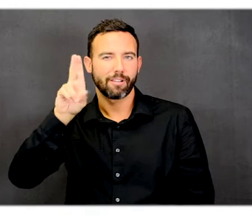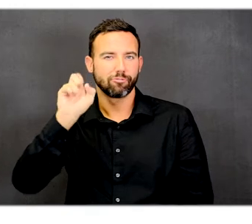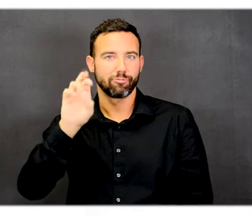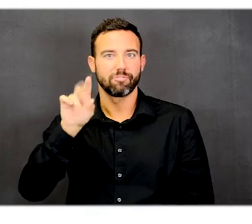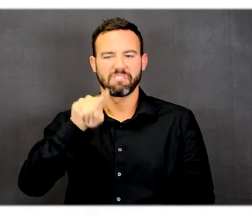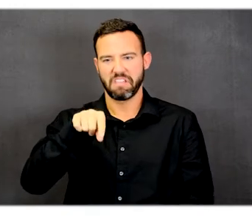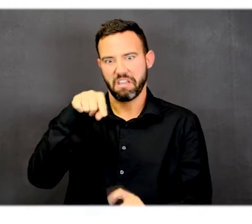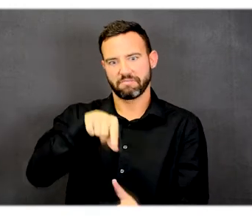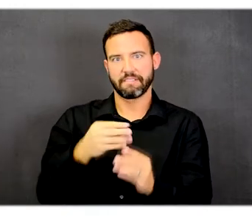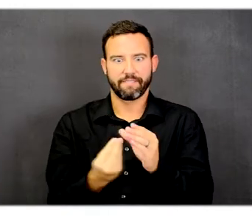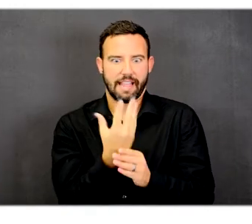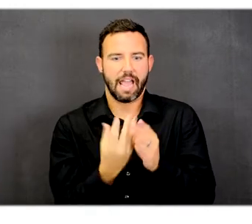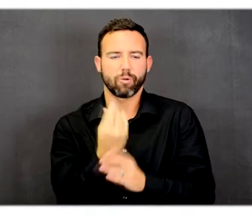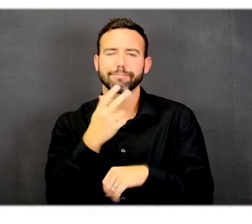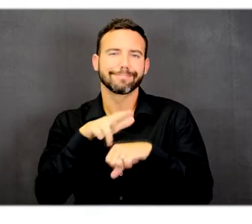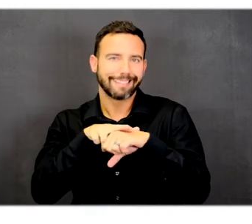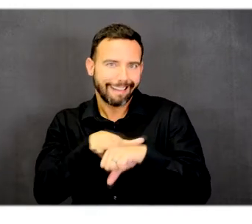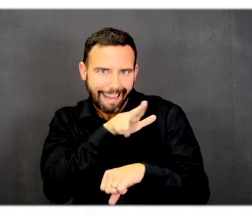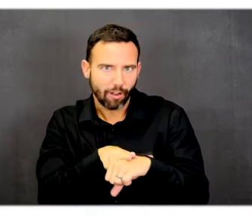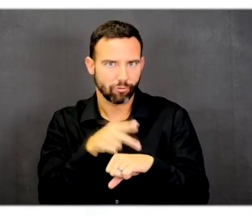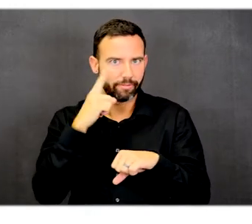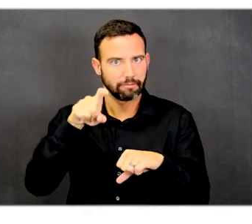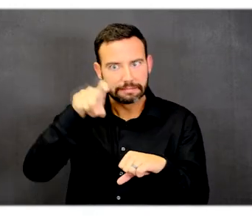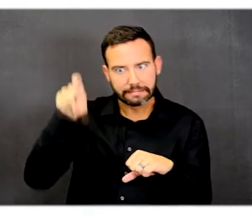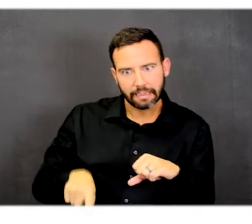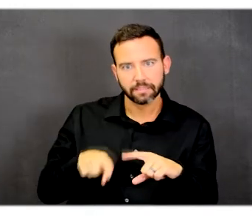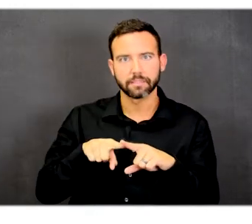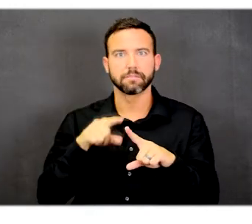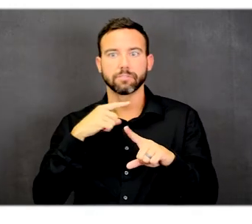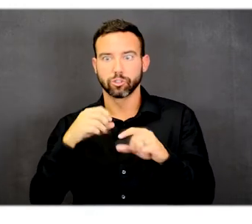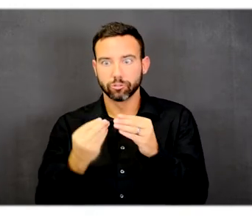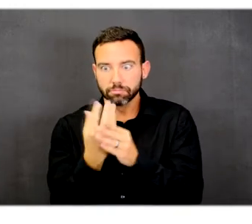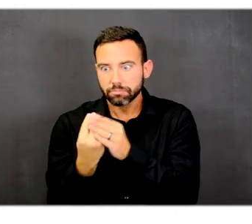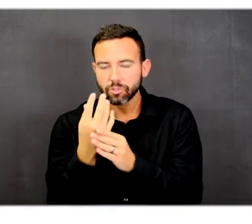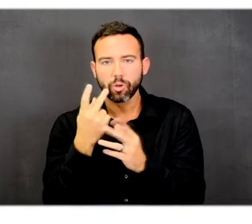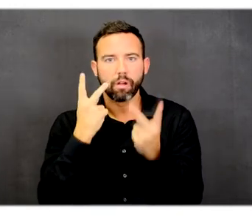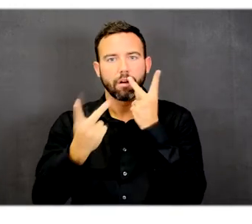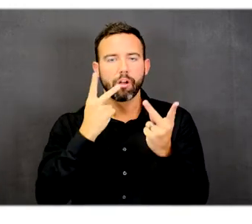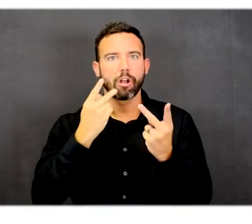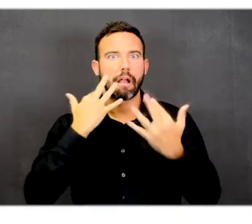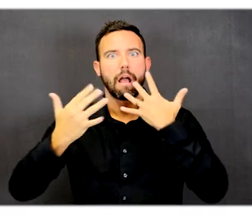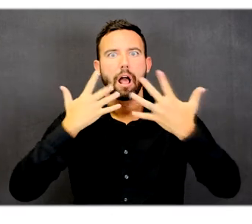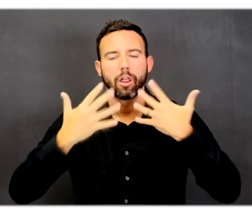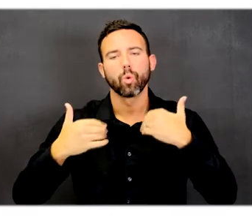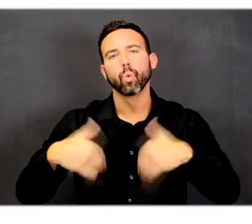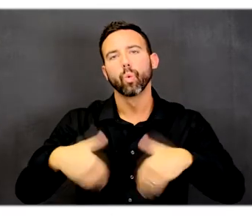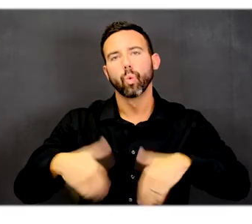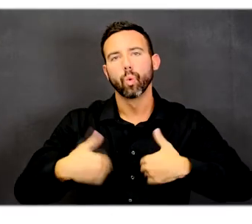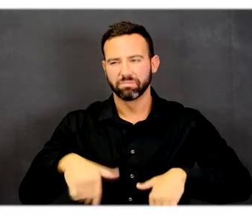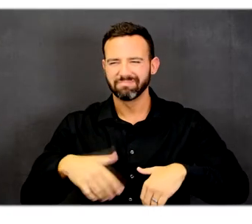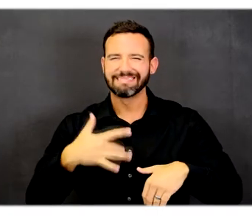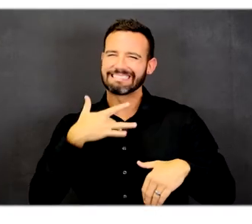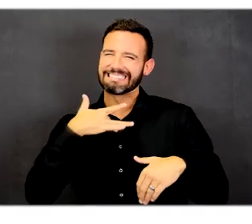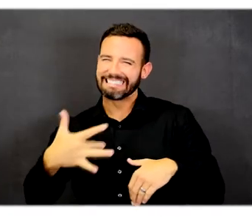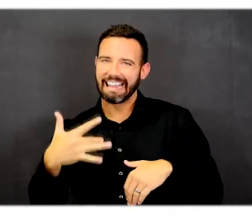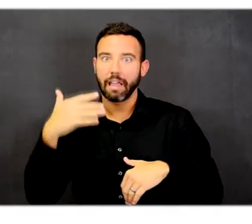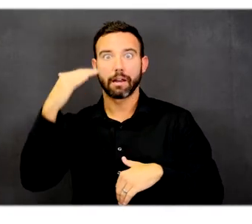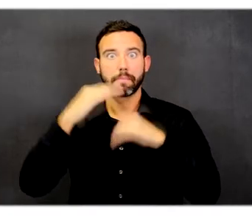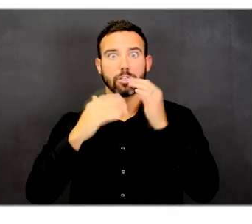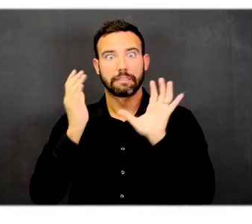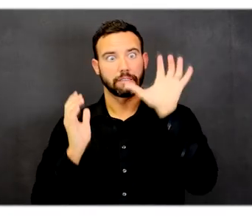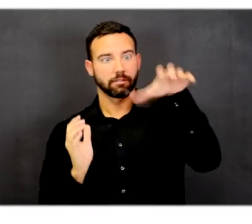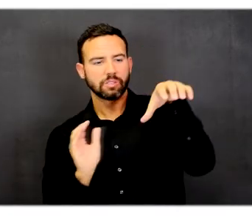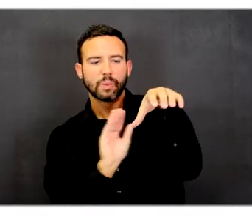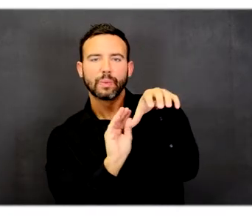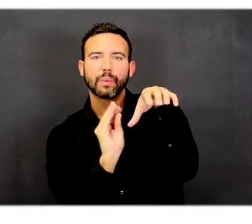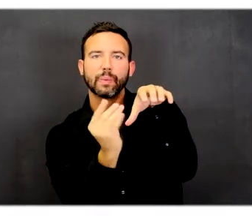species that give color and variety to the landscape and they are typically close to buildings. They are typically close to